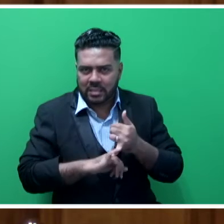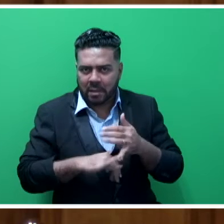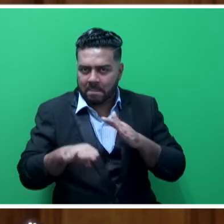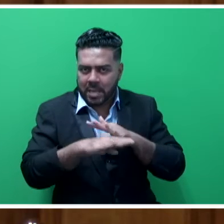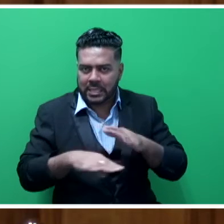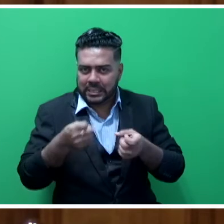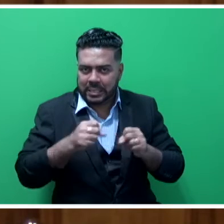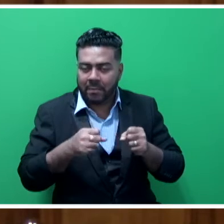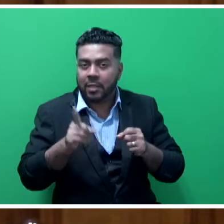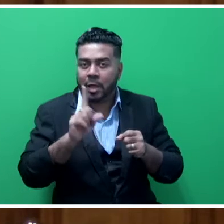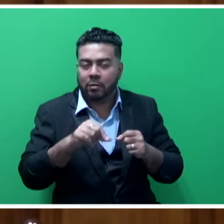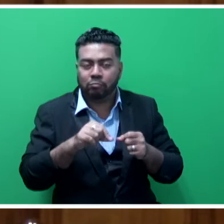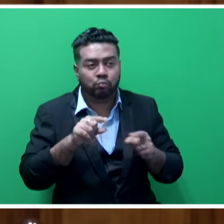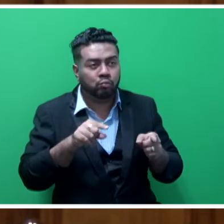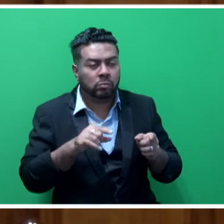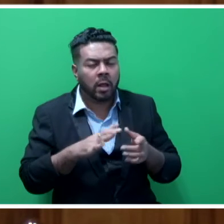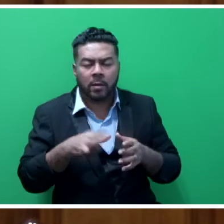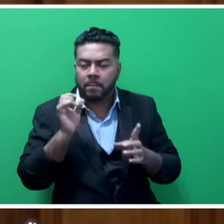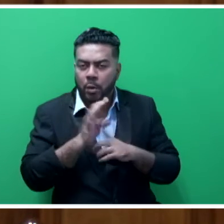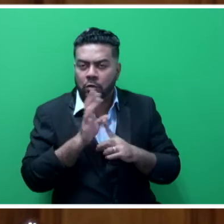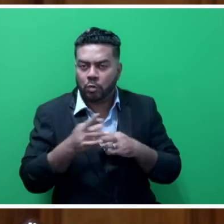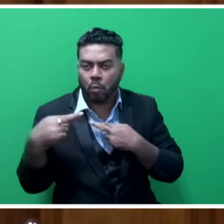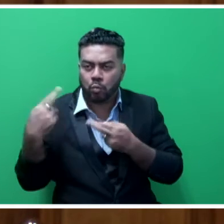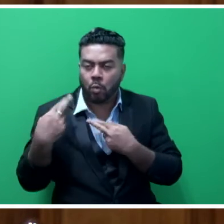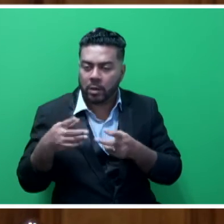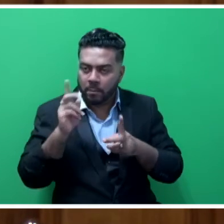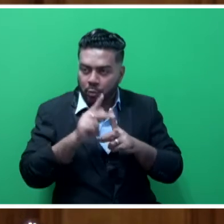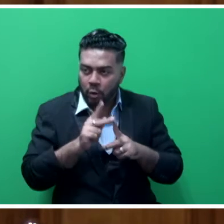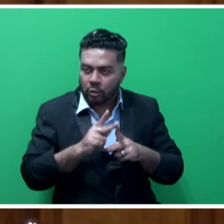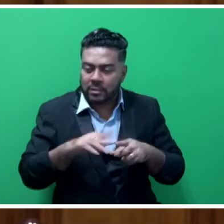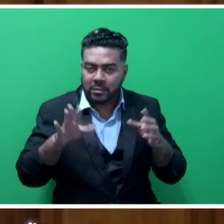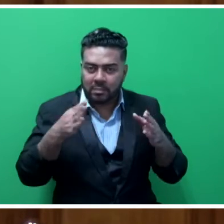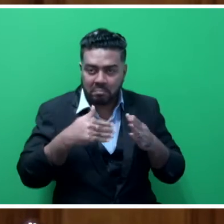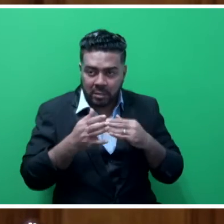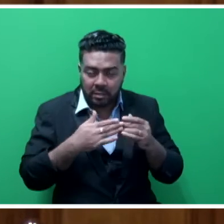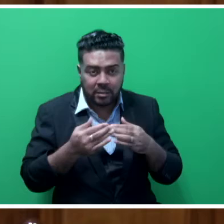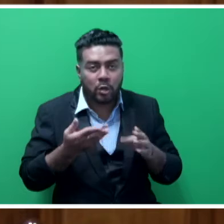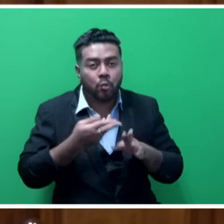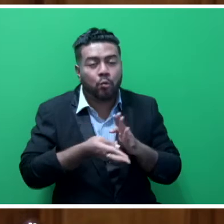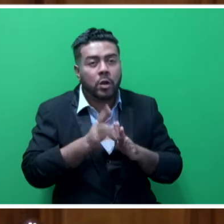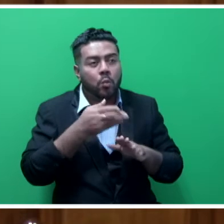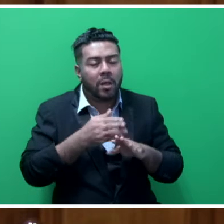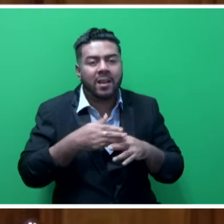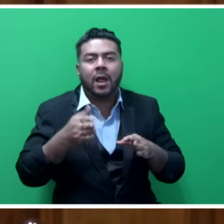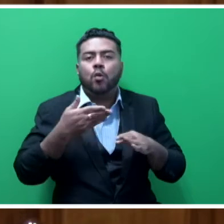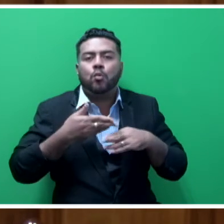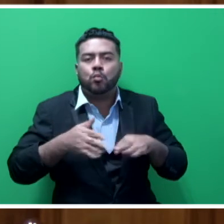that registers all of their assets and plays a key role in prioritizing maintenance, renewals and new road construction.